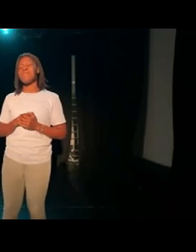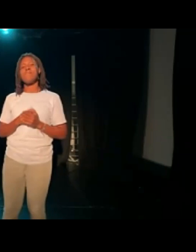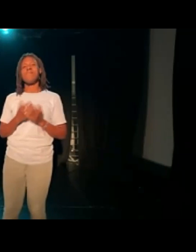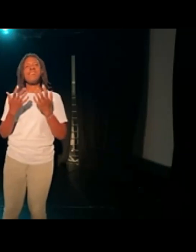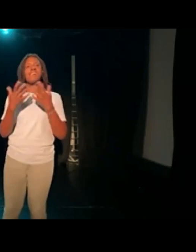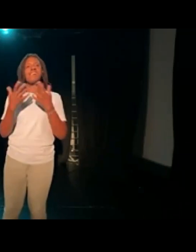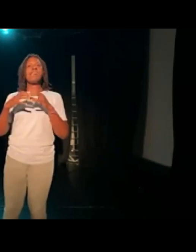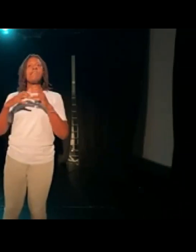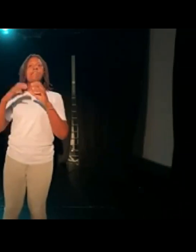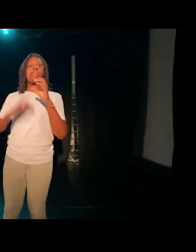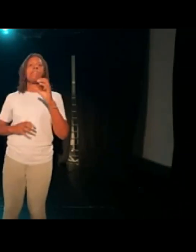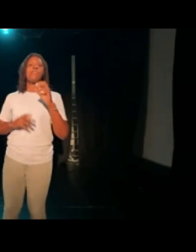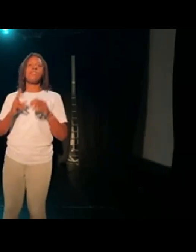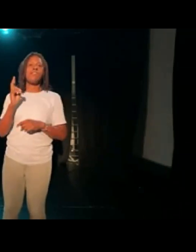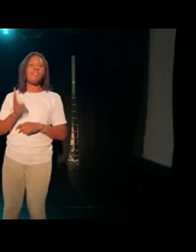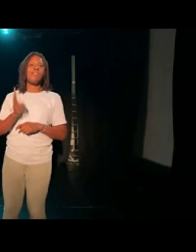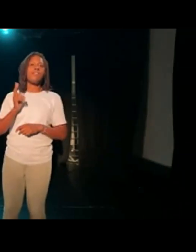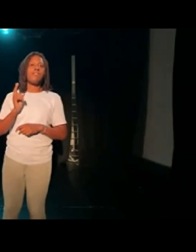Magic stuff.